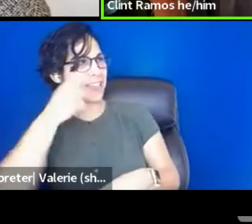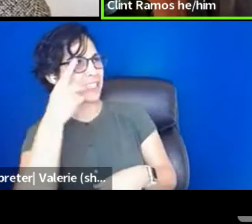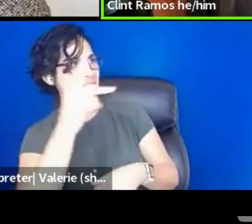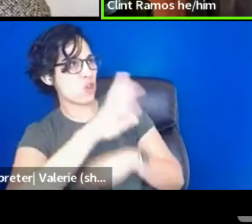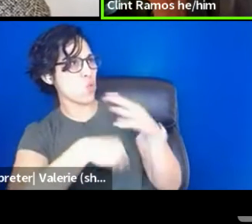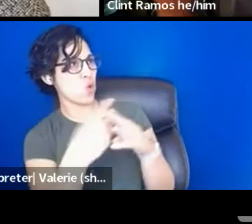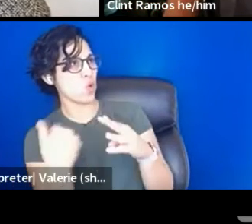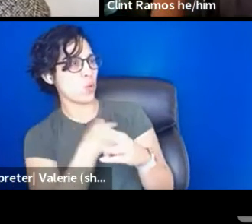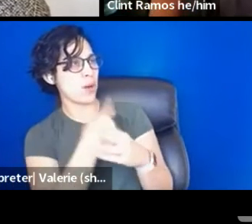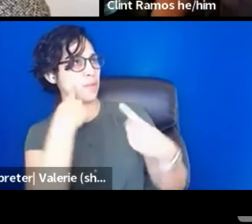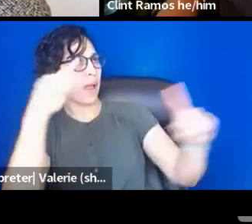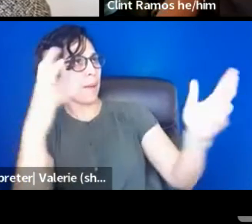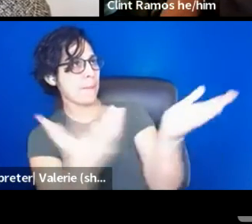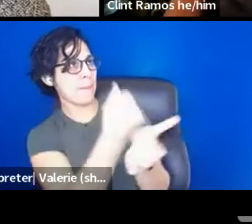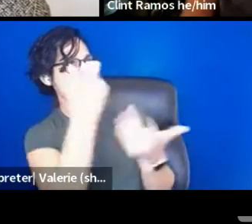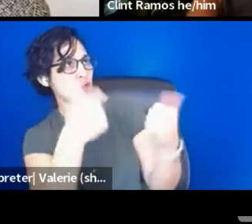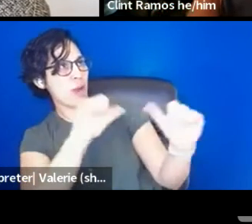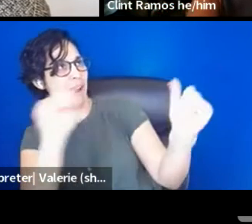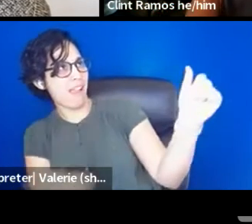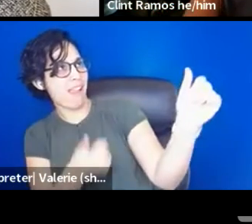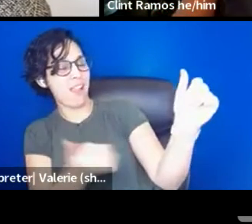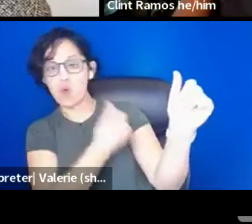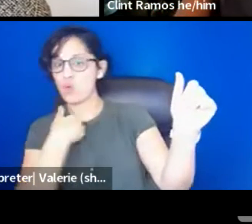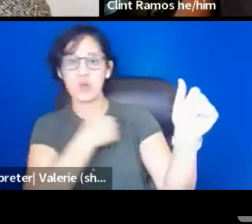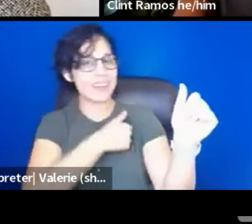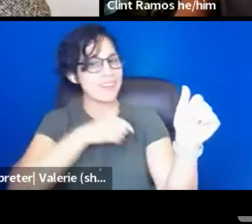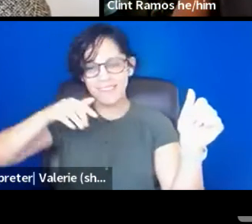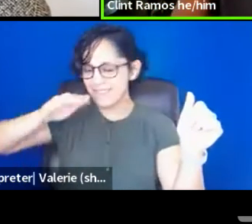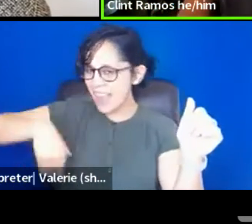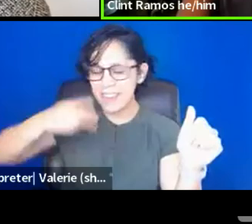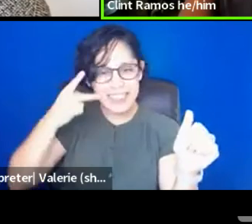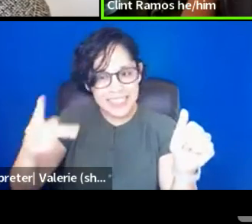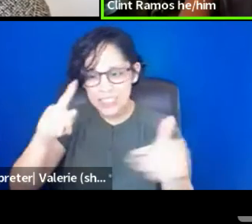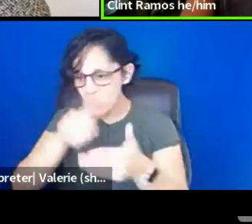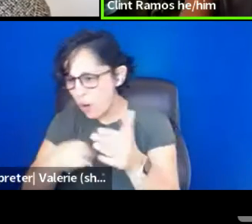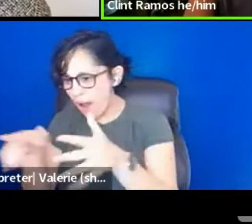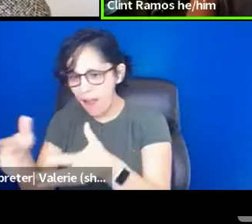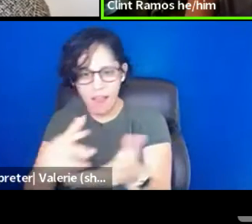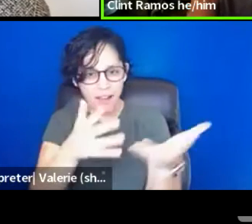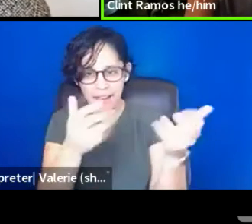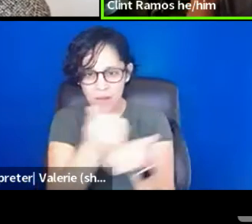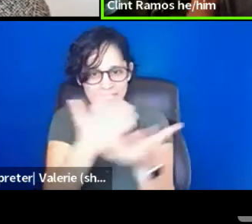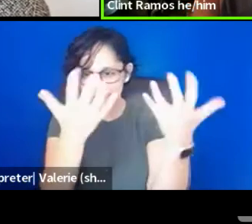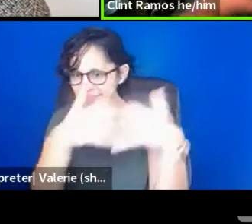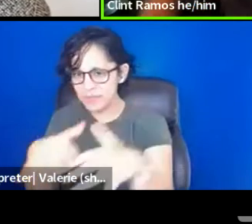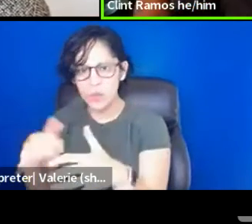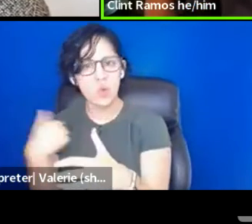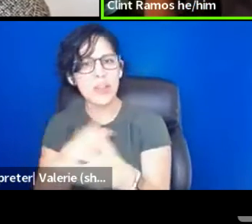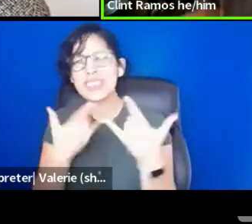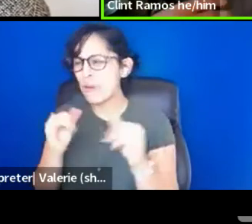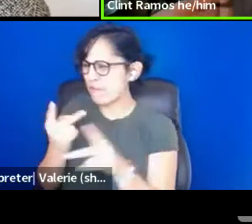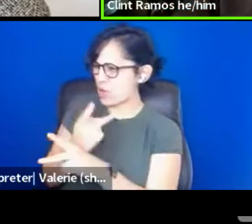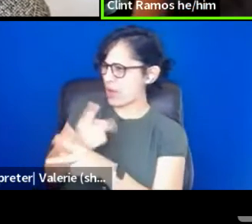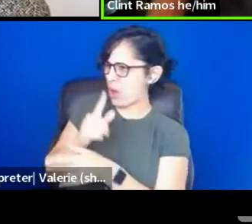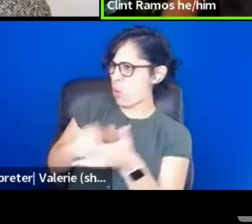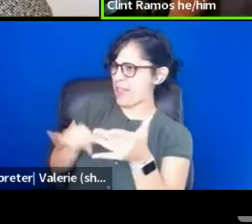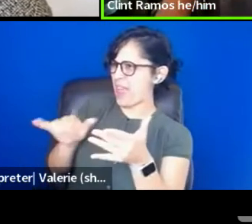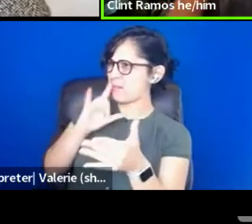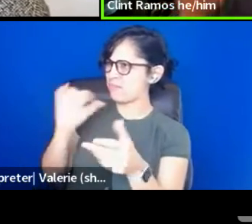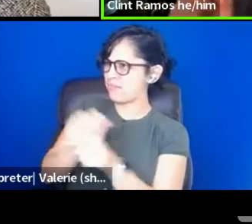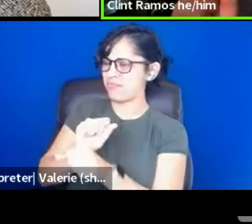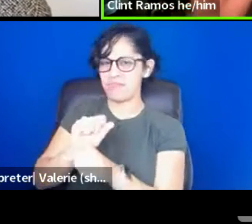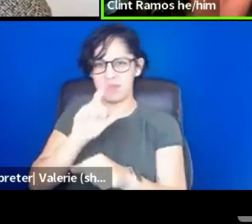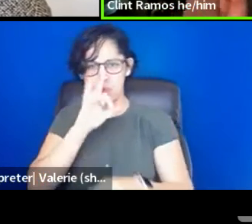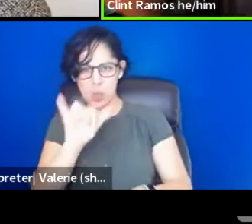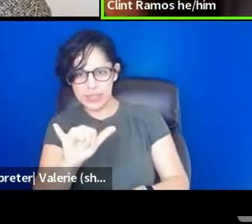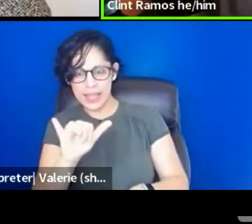for. We have not, we have not, we have not, we still have to actually find out what that world is. We have not experienced it. And I'm going to